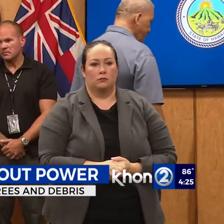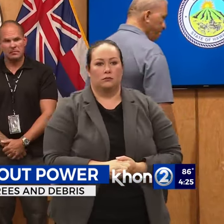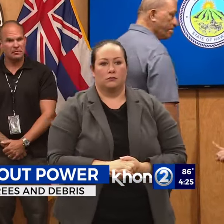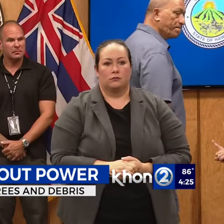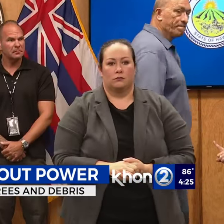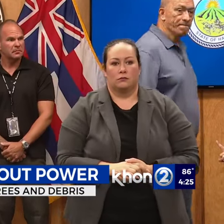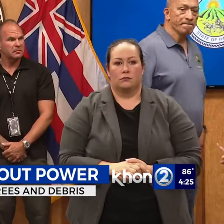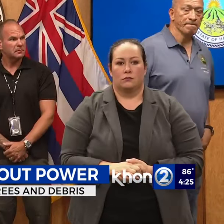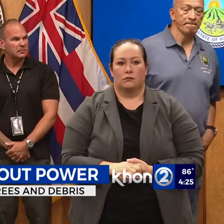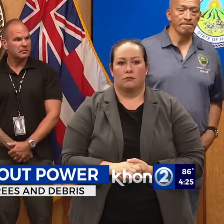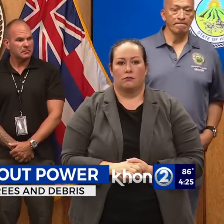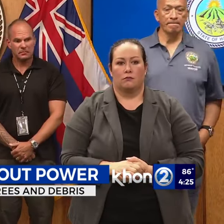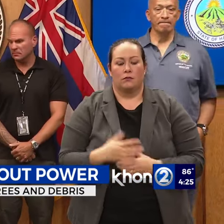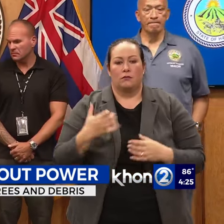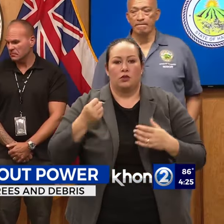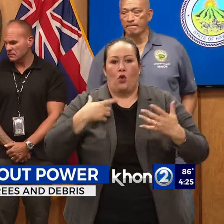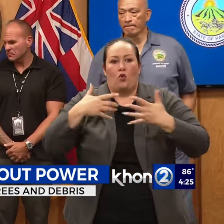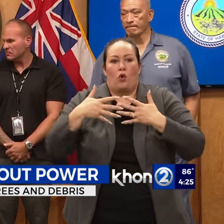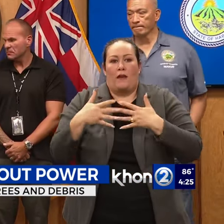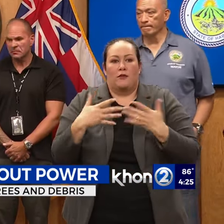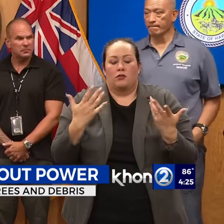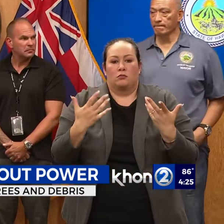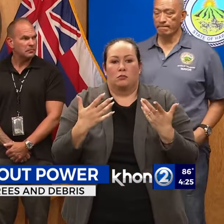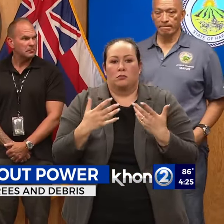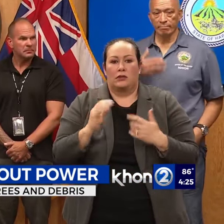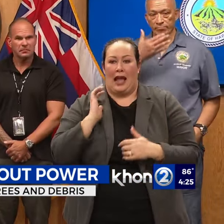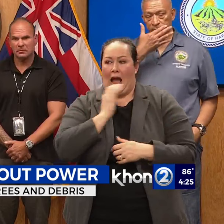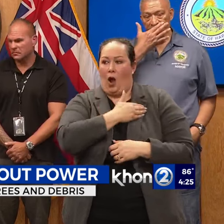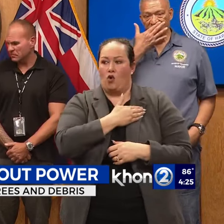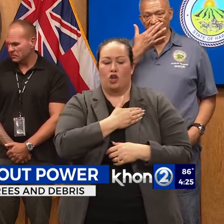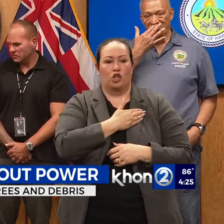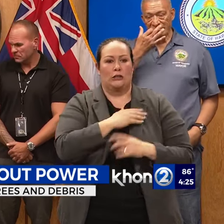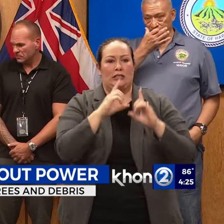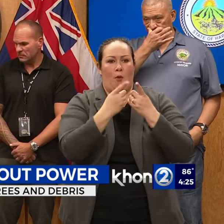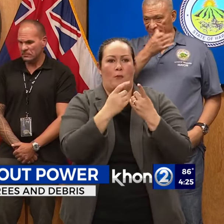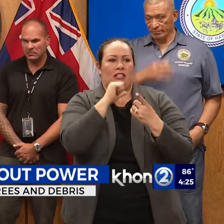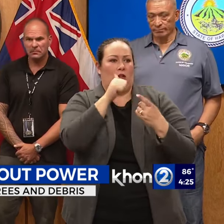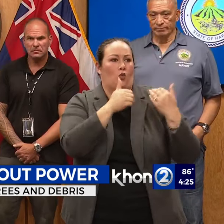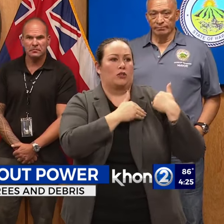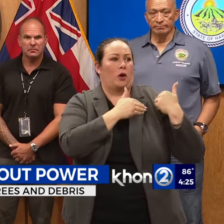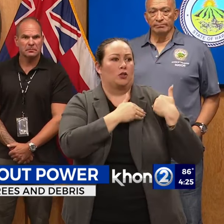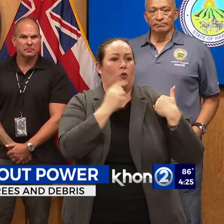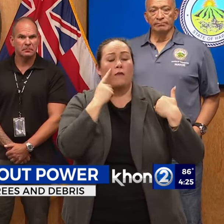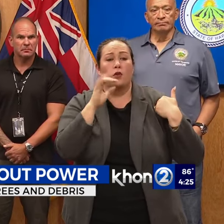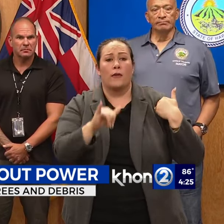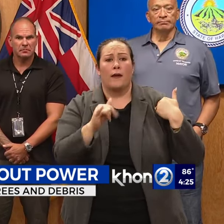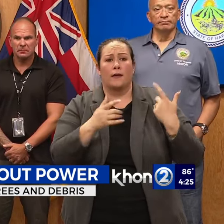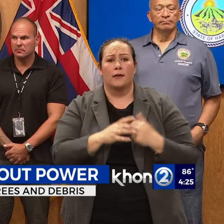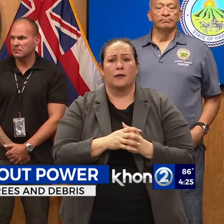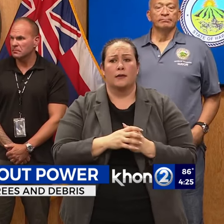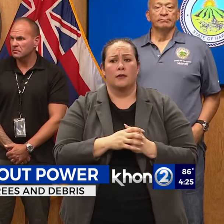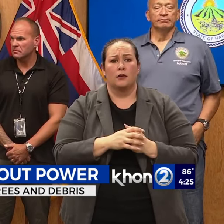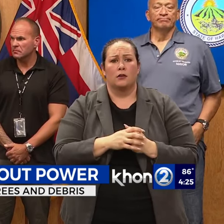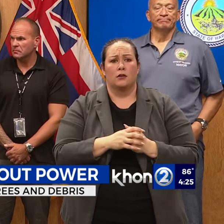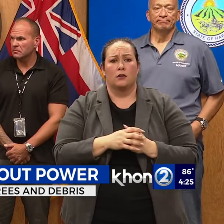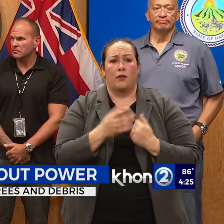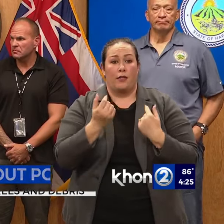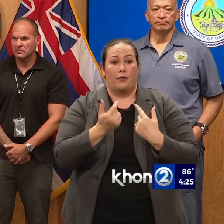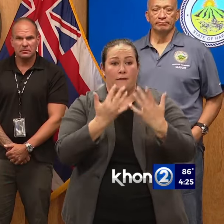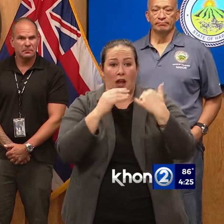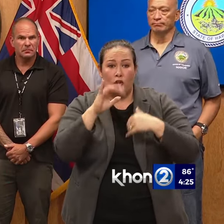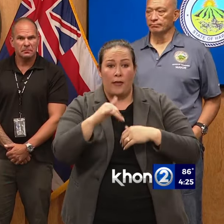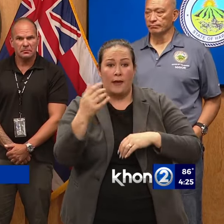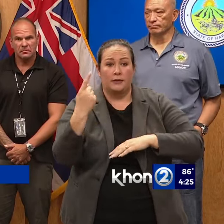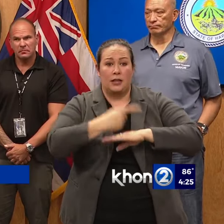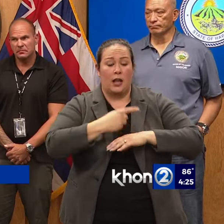whatever the different modes were. So, our department is not responsible for that. So, I'll just speak to what we're responsible for and what we're at. The fire